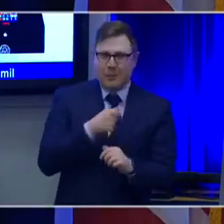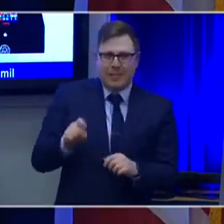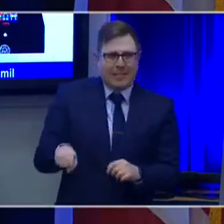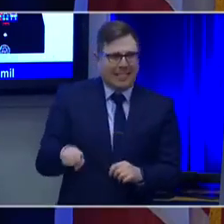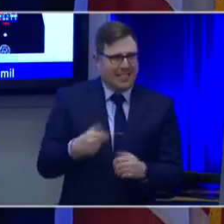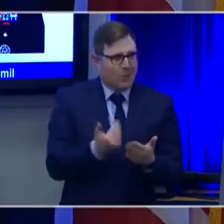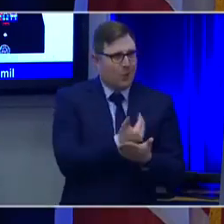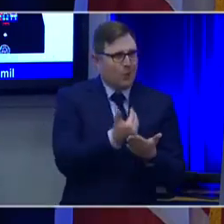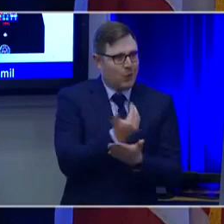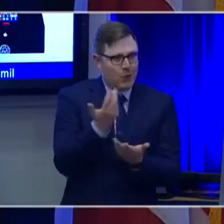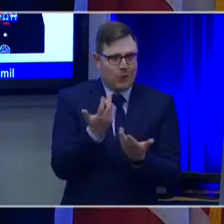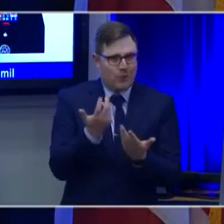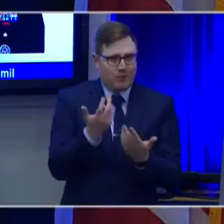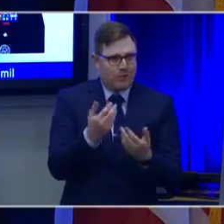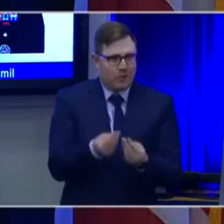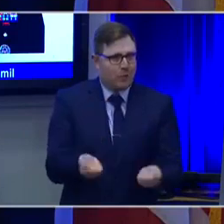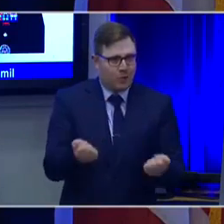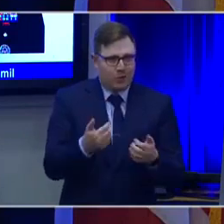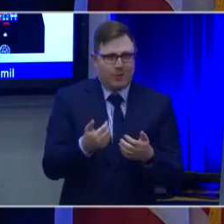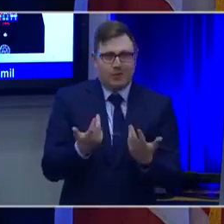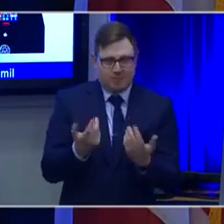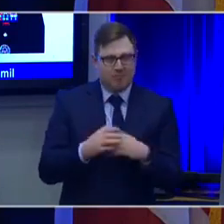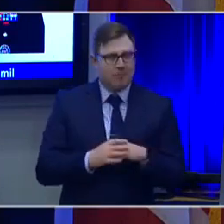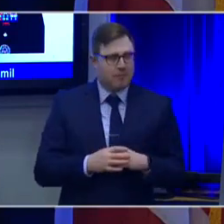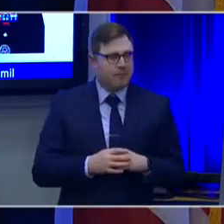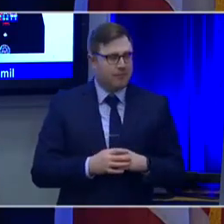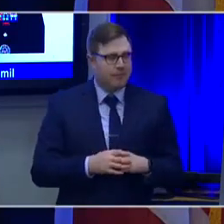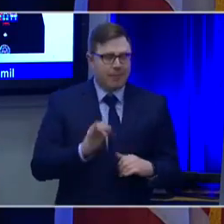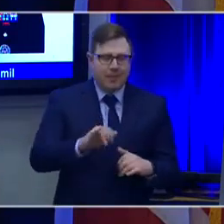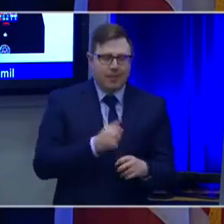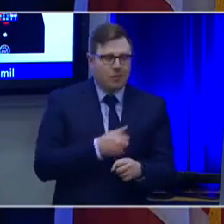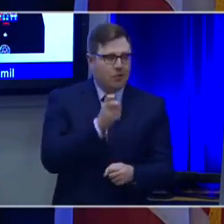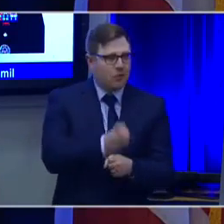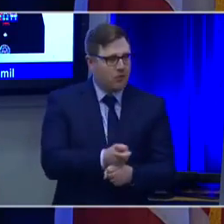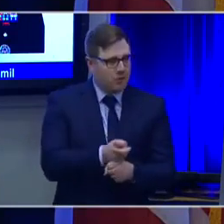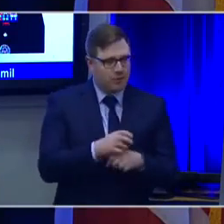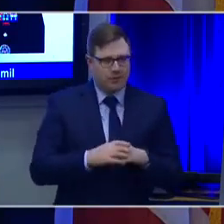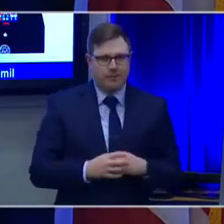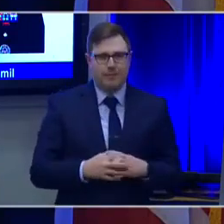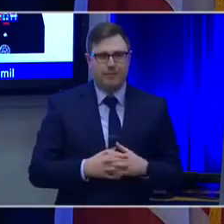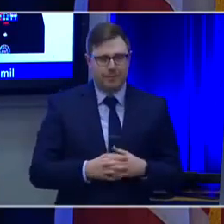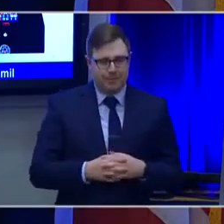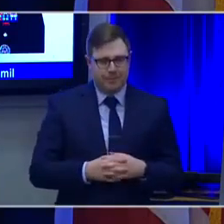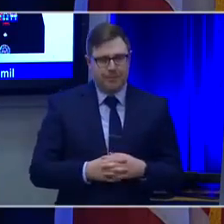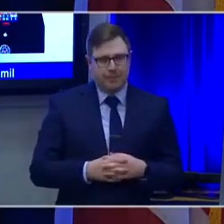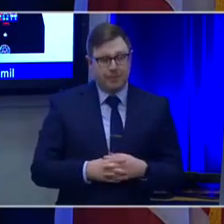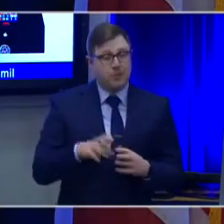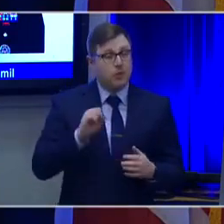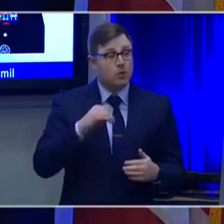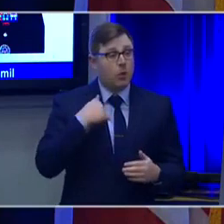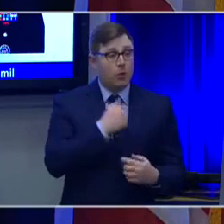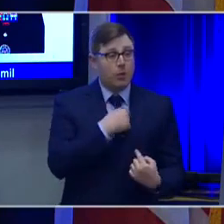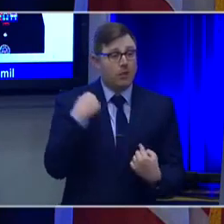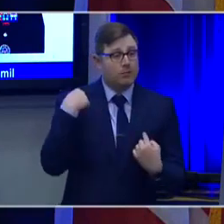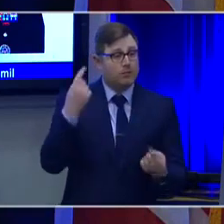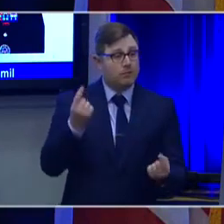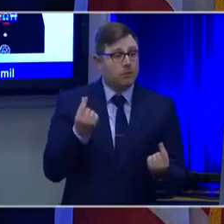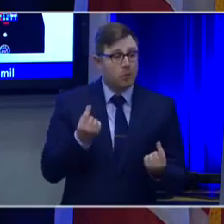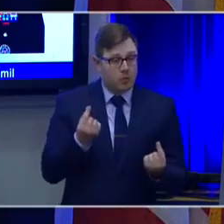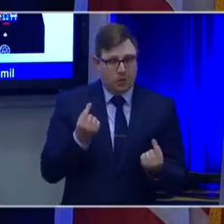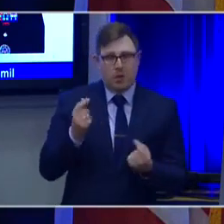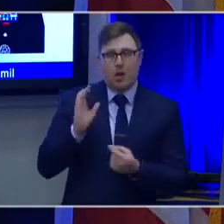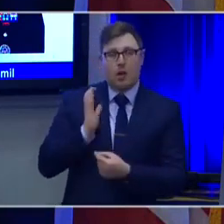That briefs well, right? That's really hard to do. So we've done things like really ramping up our R&D